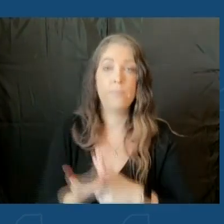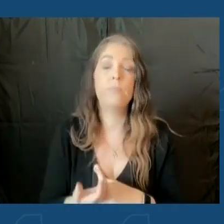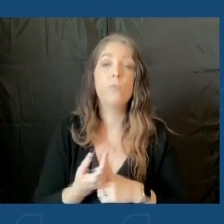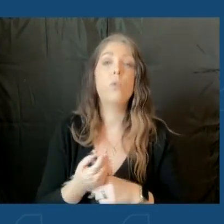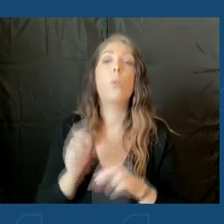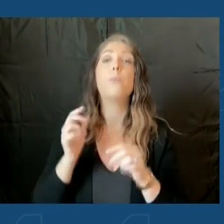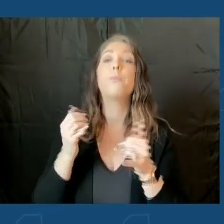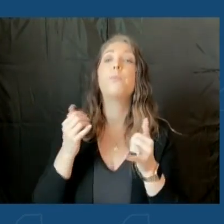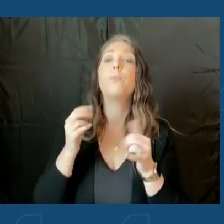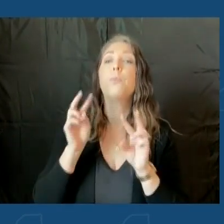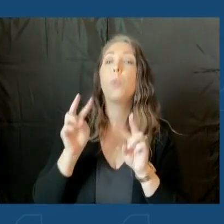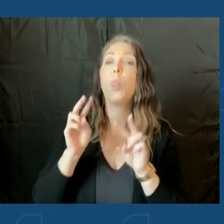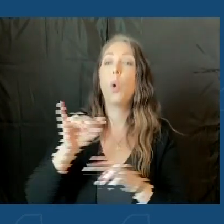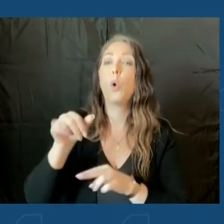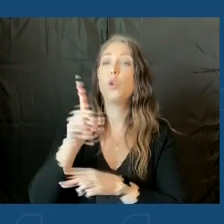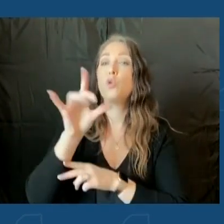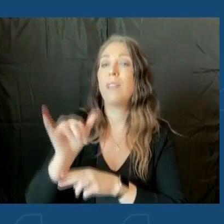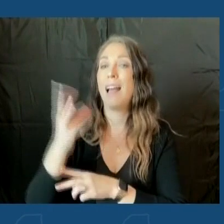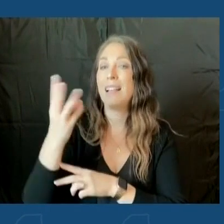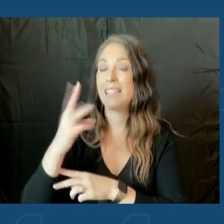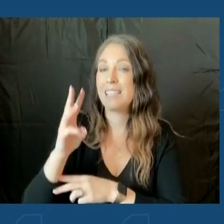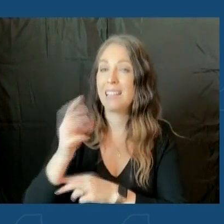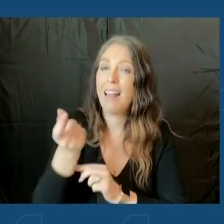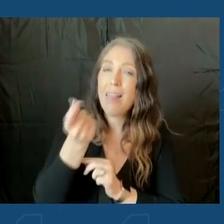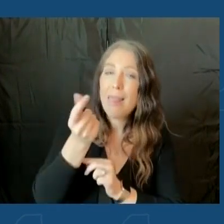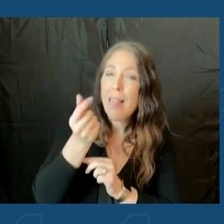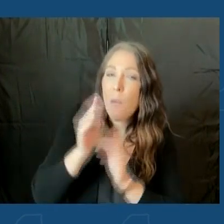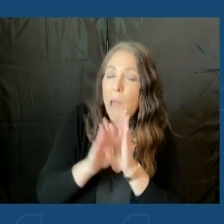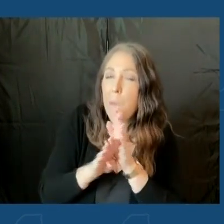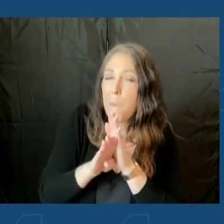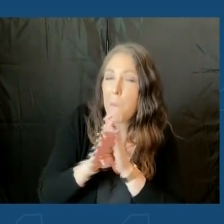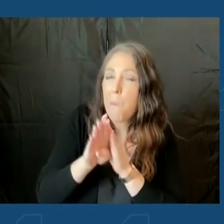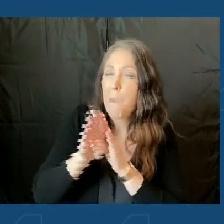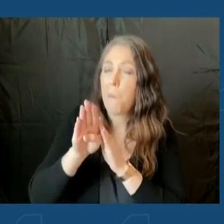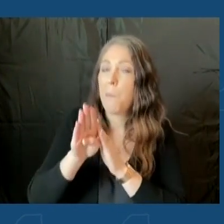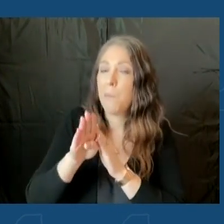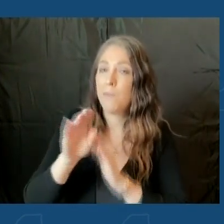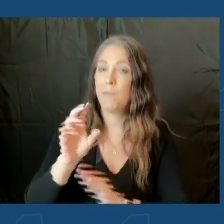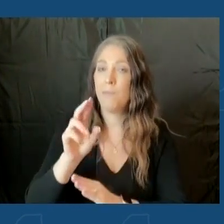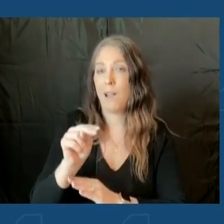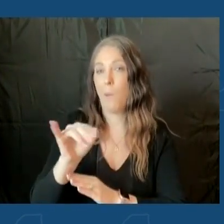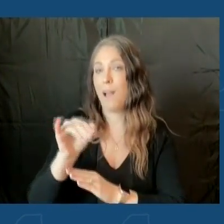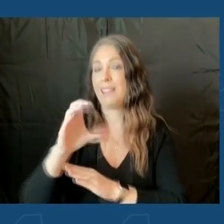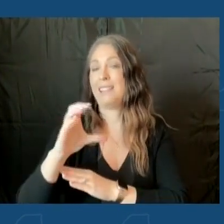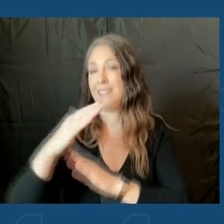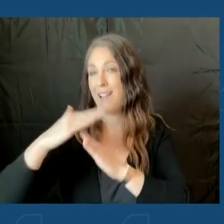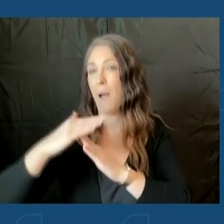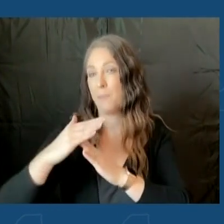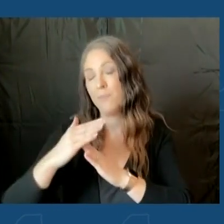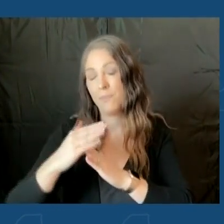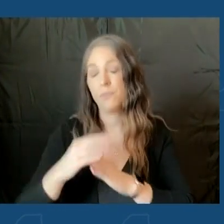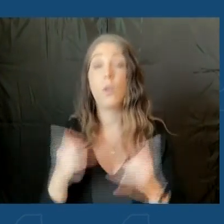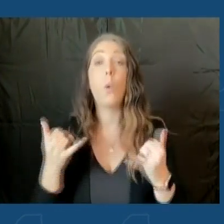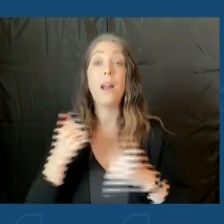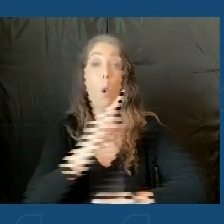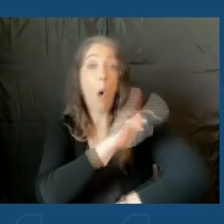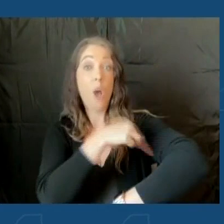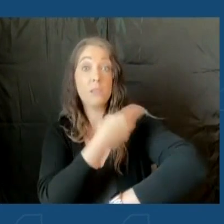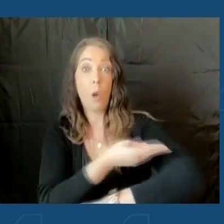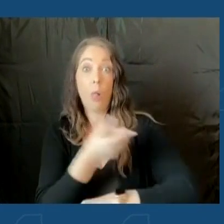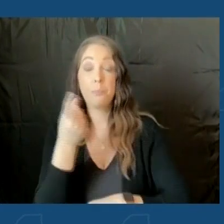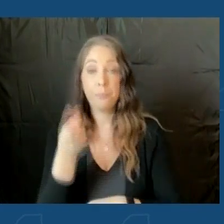16th numbers, just a little creep up there, New York City being one of the highest right now. Hospitalizations, this is what we watch at